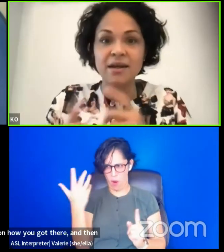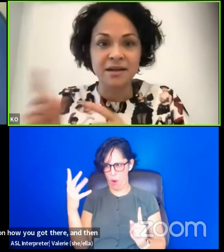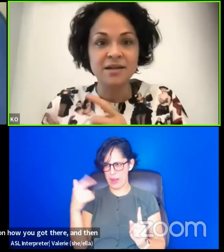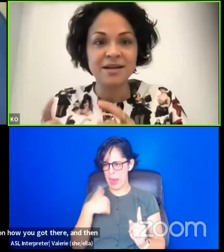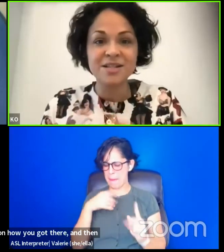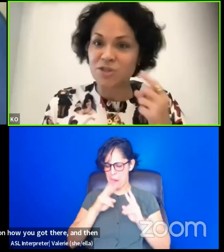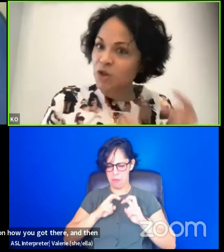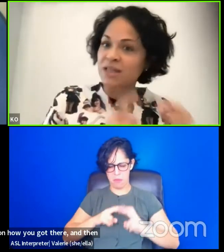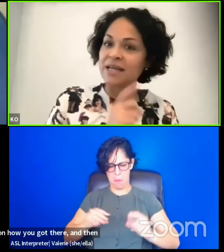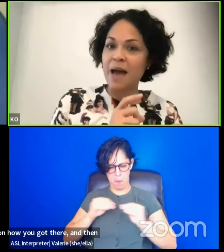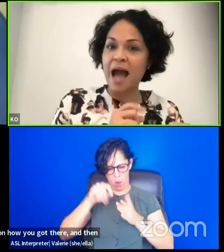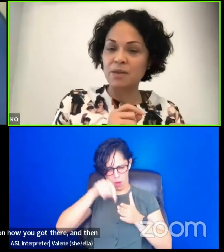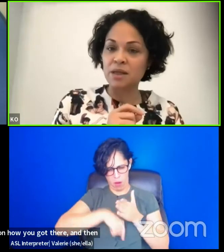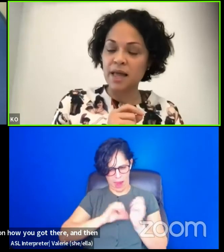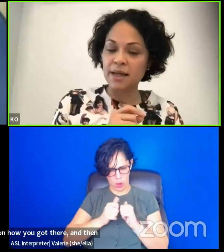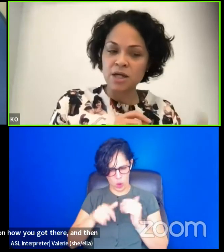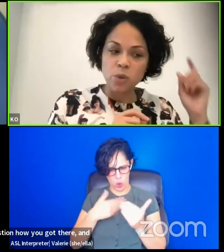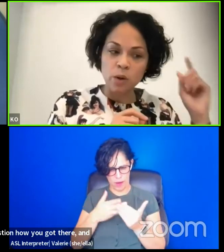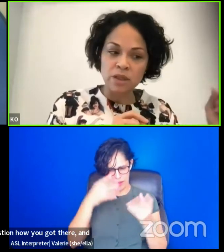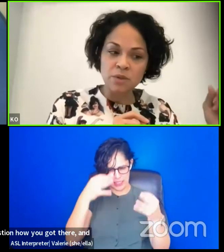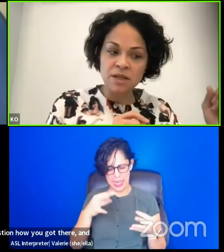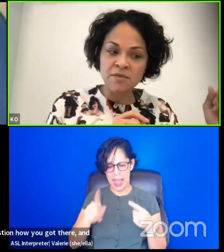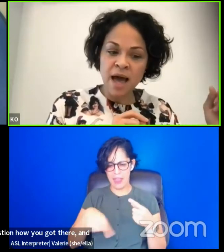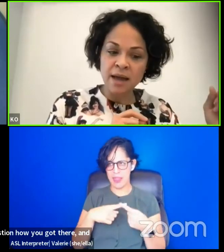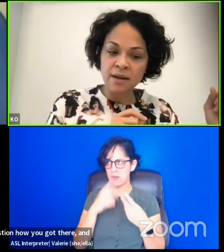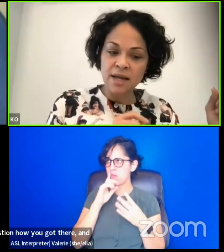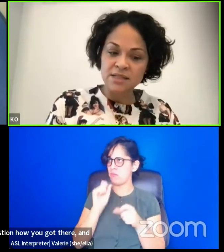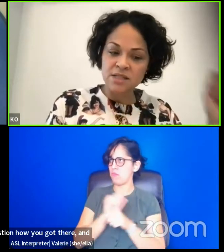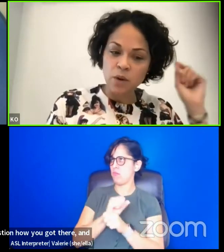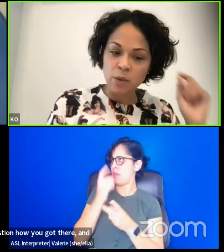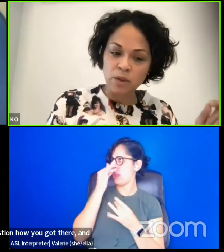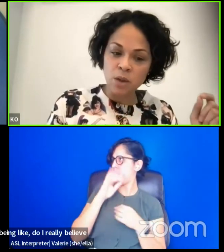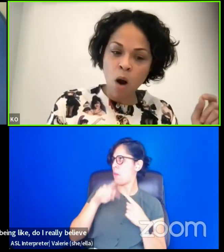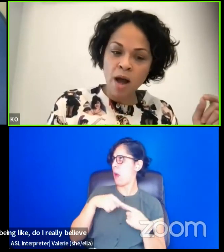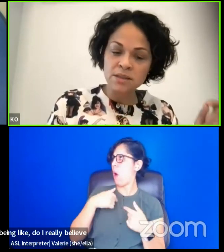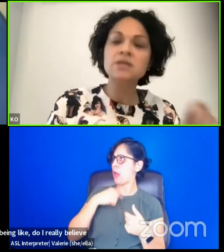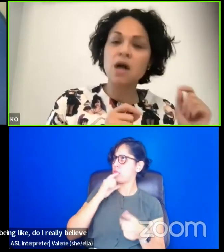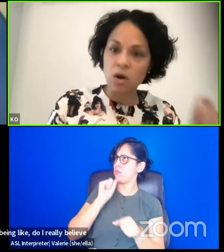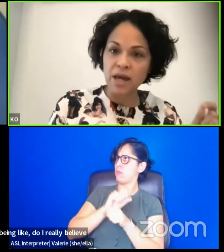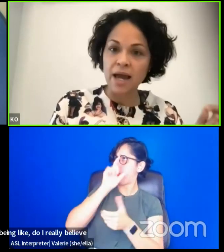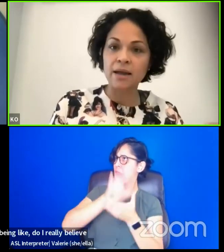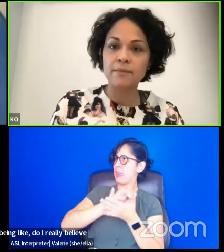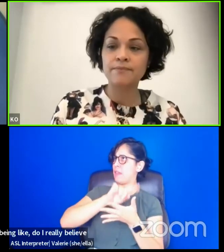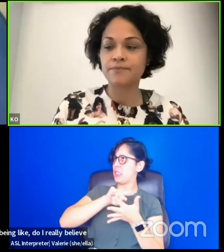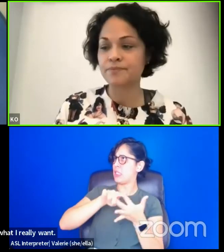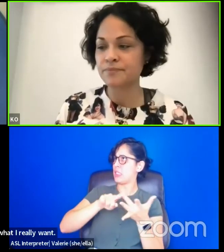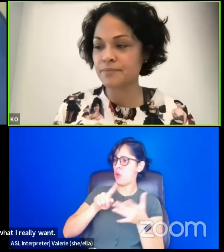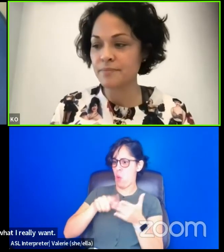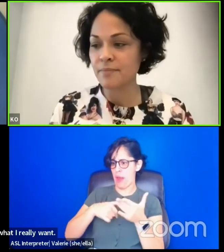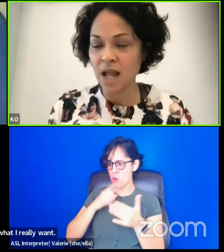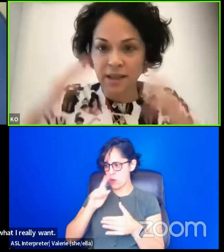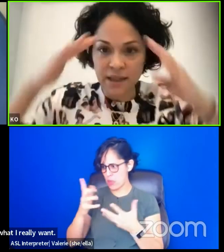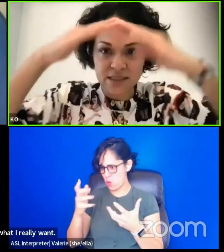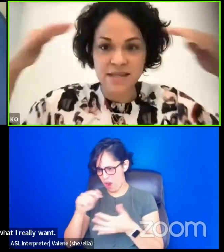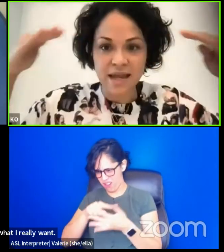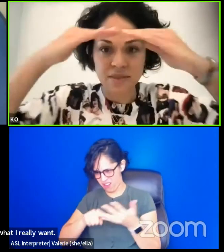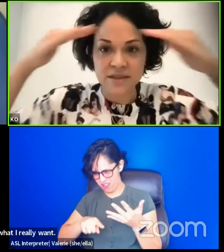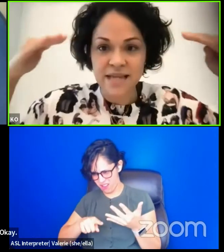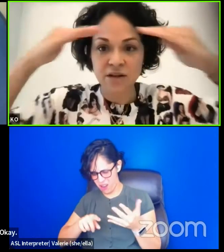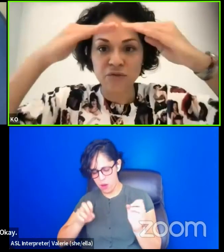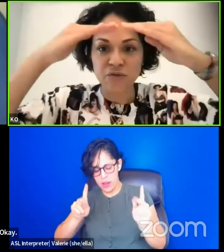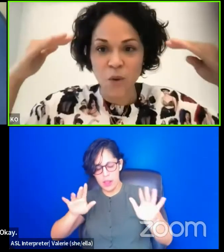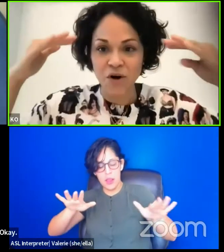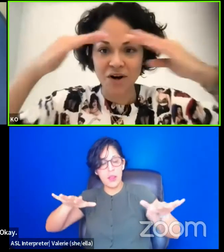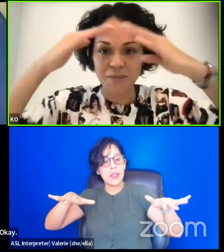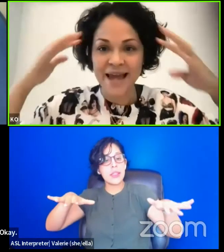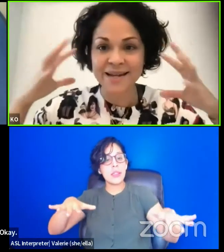then circling back and being like, do I really believe that? Is this what I really want? Okay. I like to say that